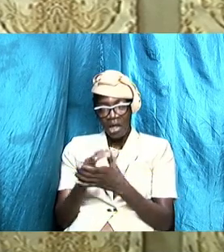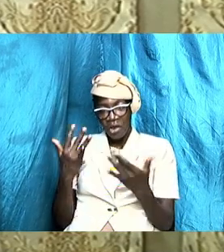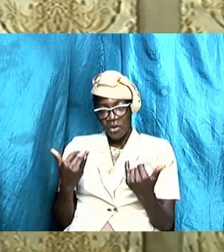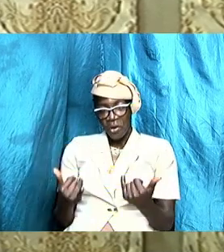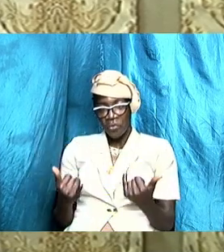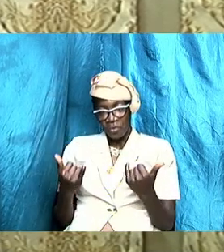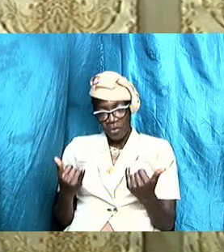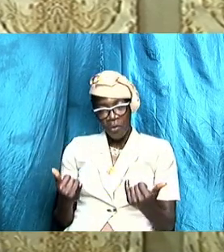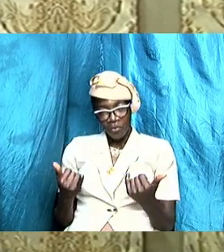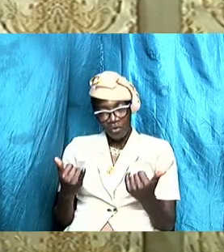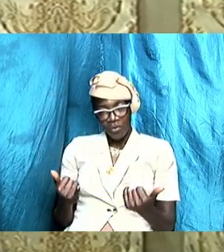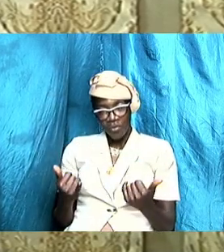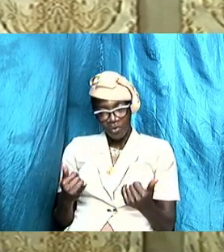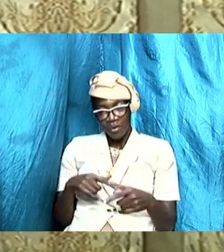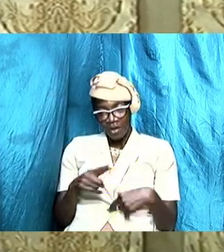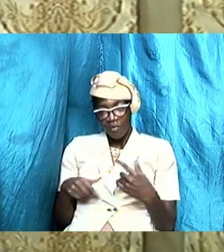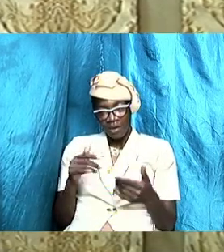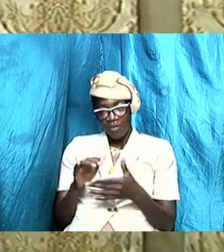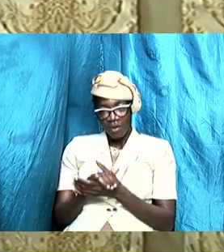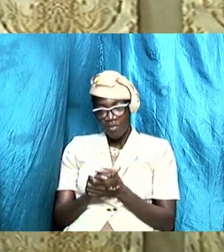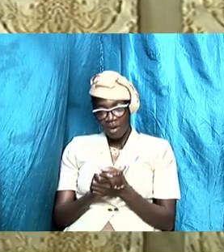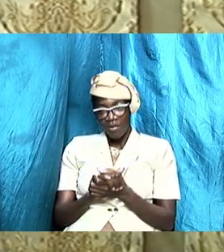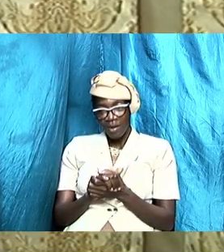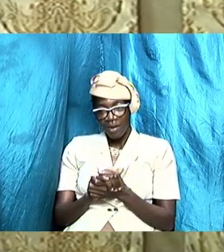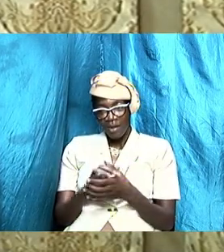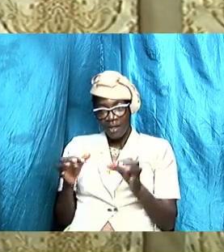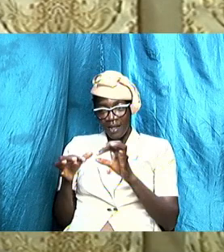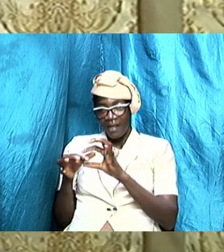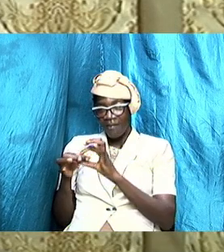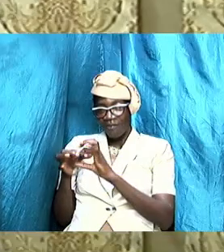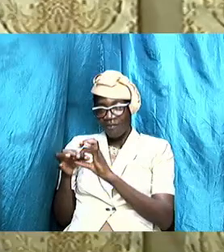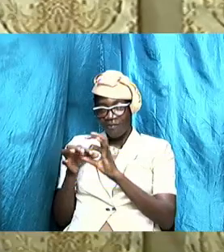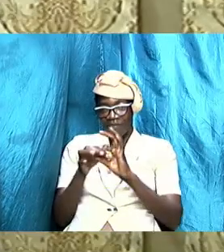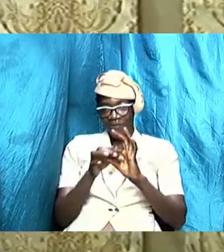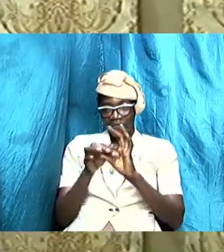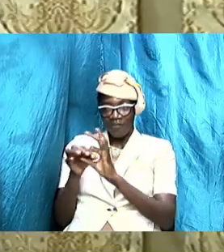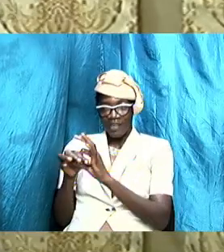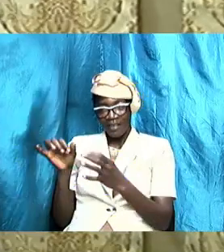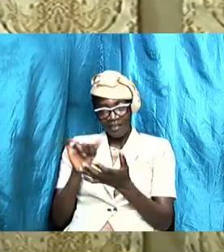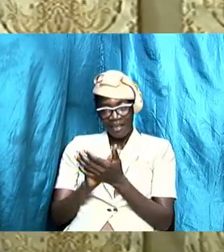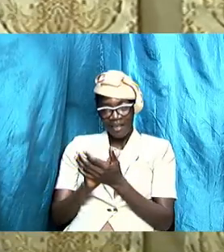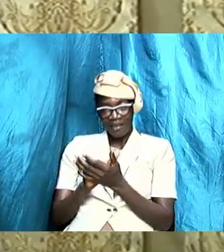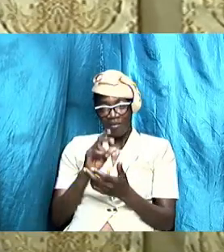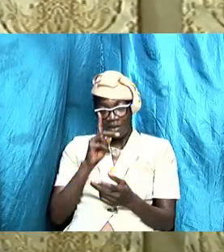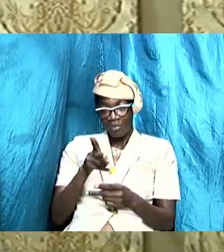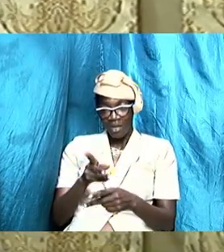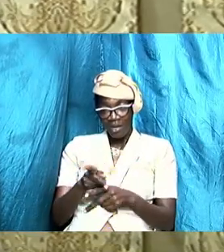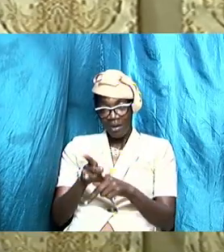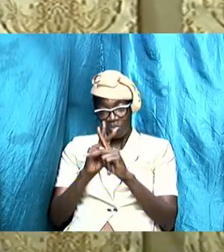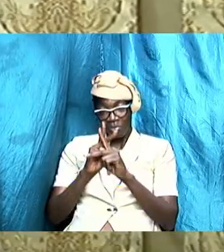but when we married man I will fix that it will be the perfect perfect